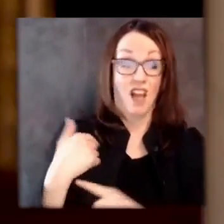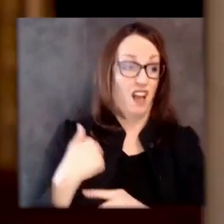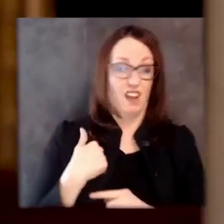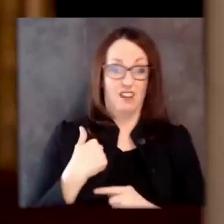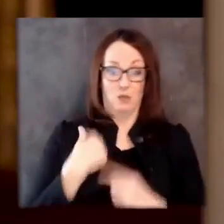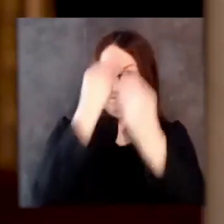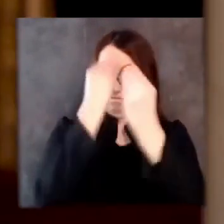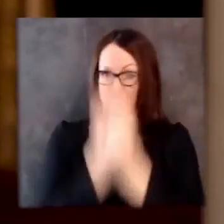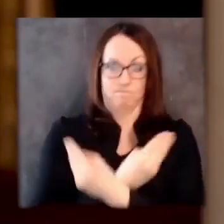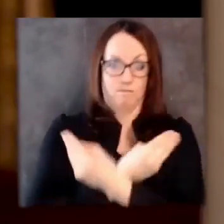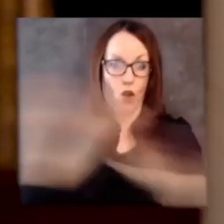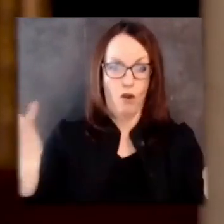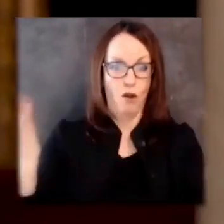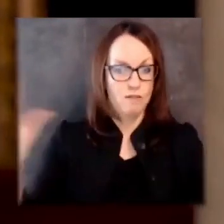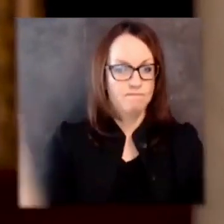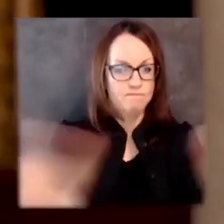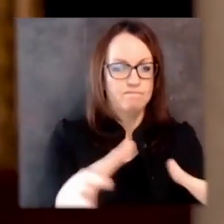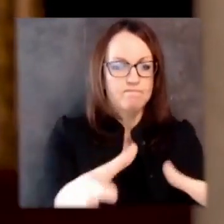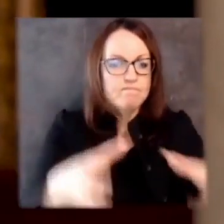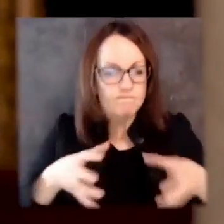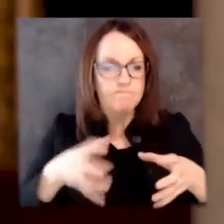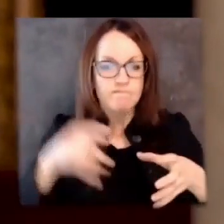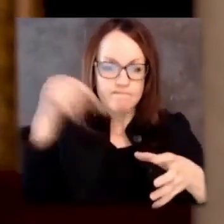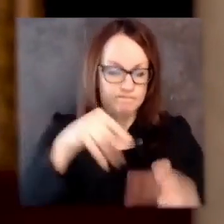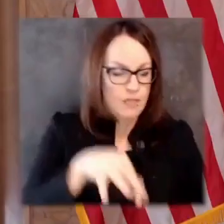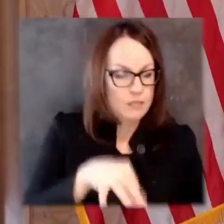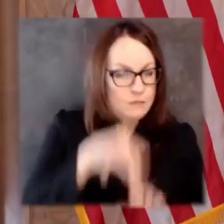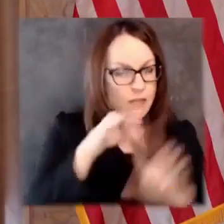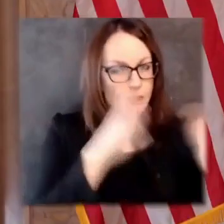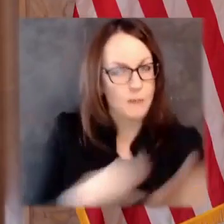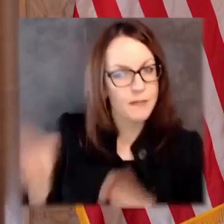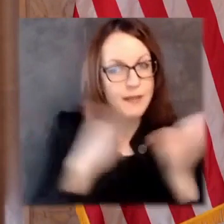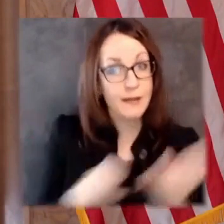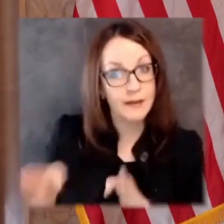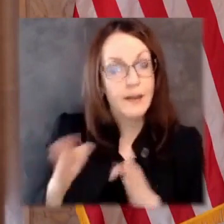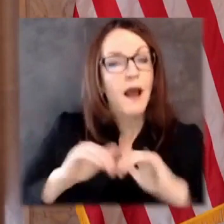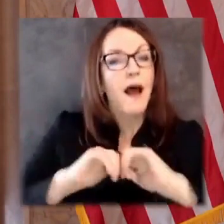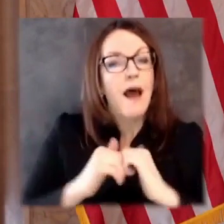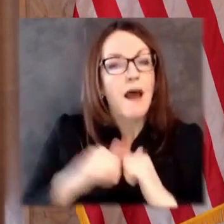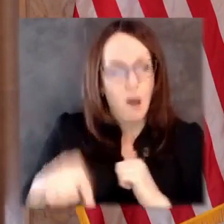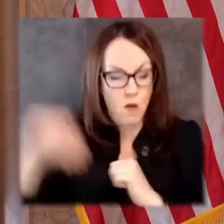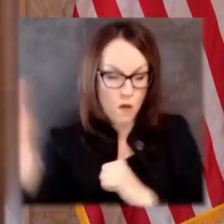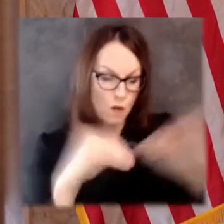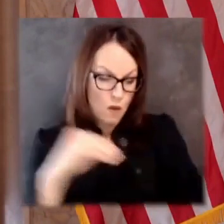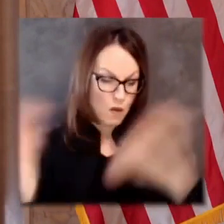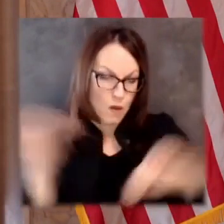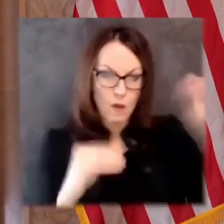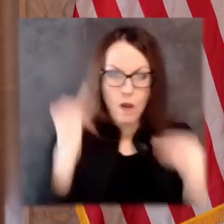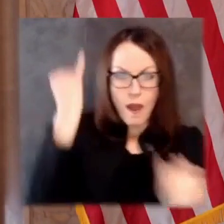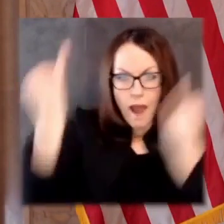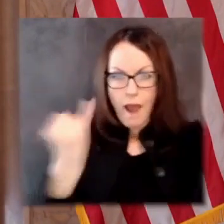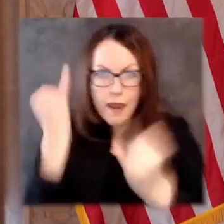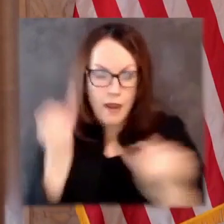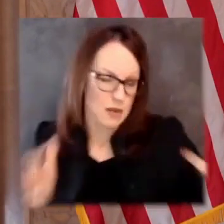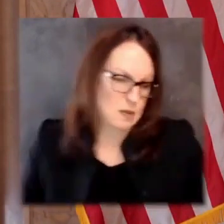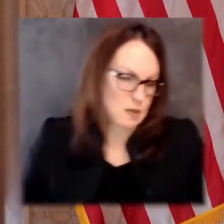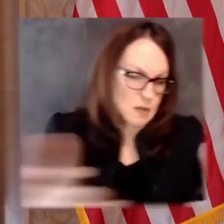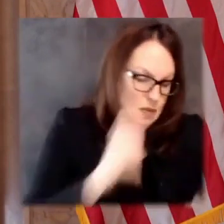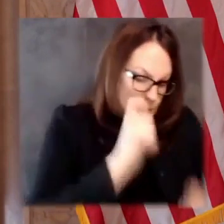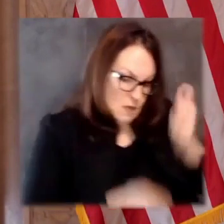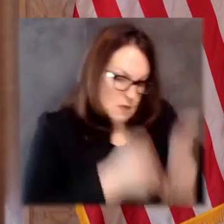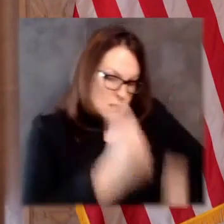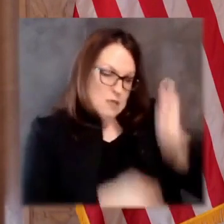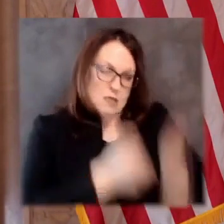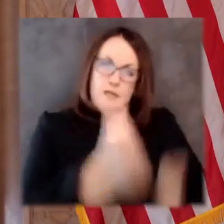announcing today I will be calling a special session of the legislature to take up a plan to modernize our unemployment system and help